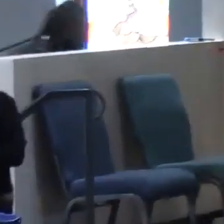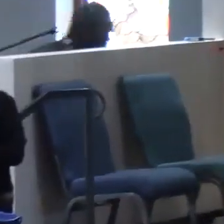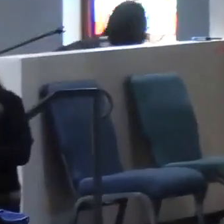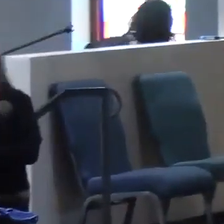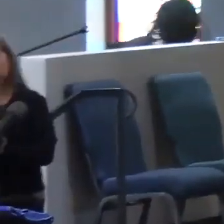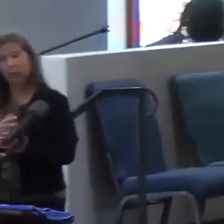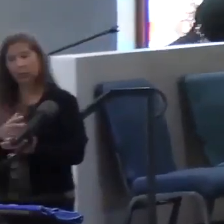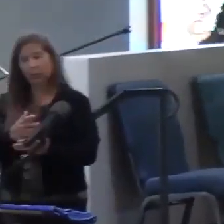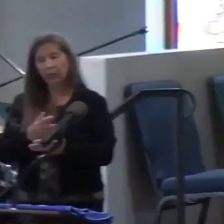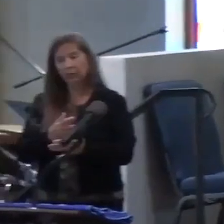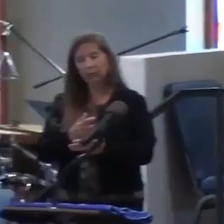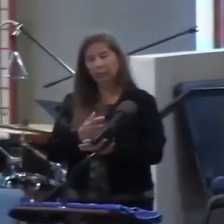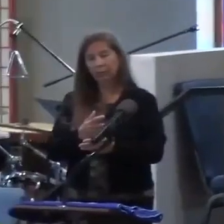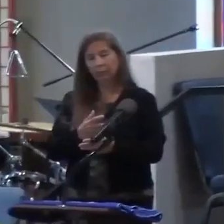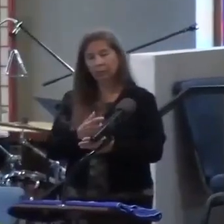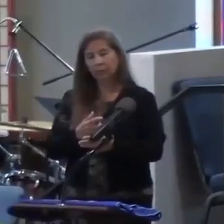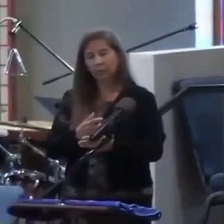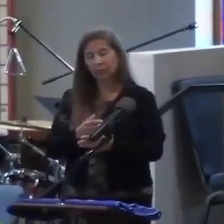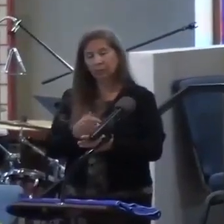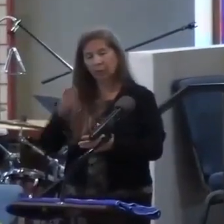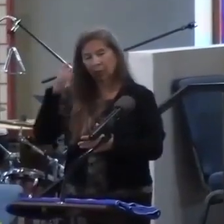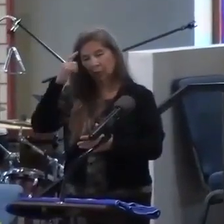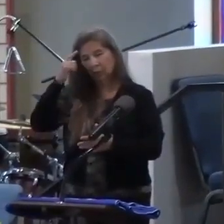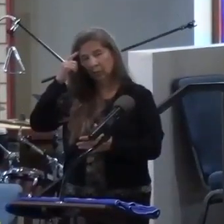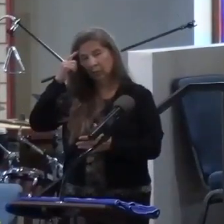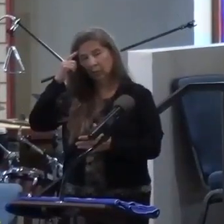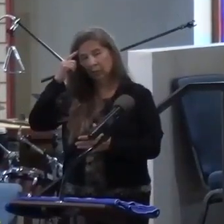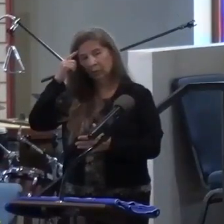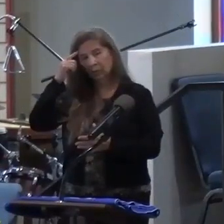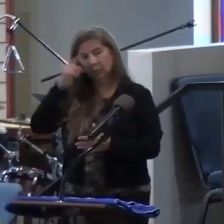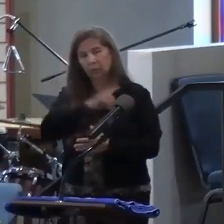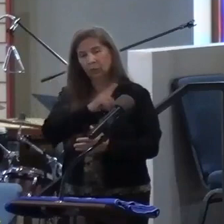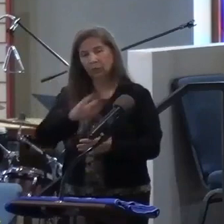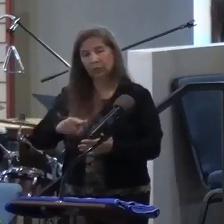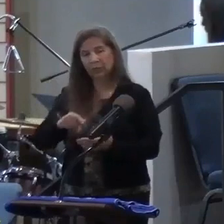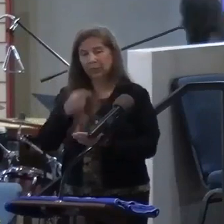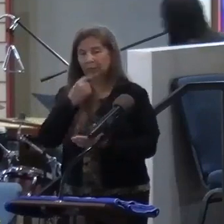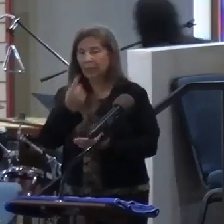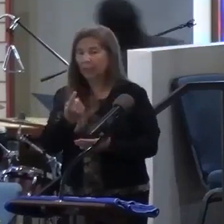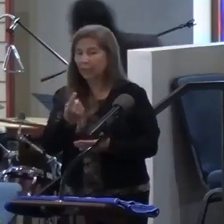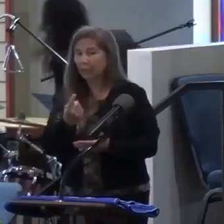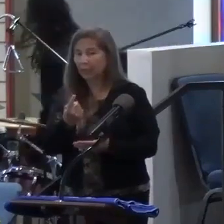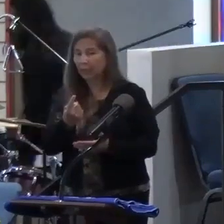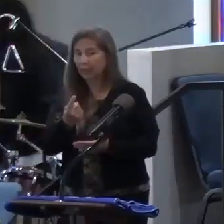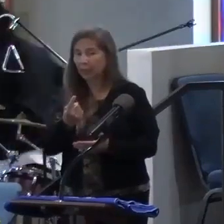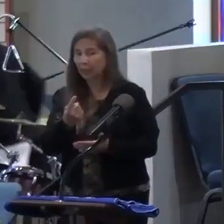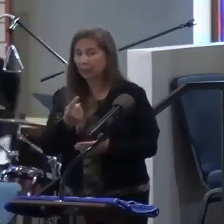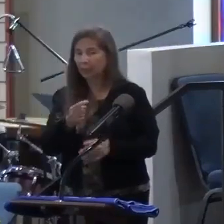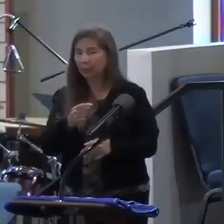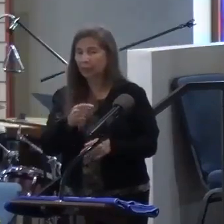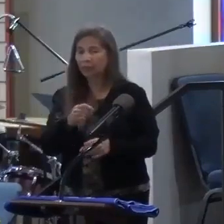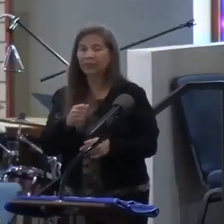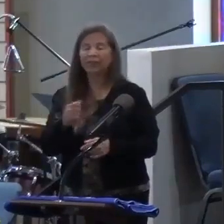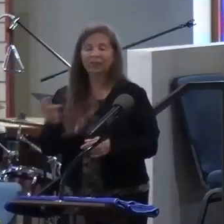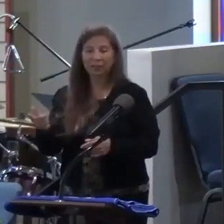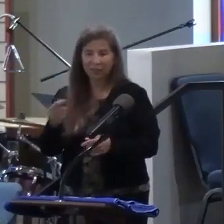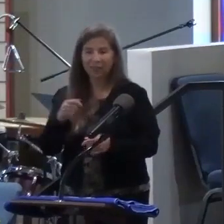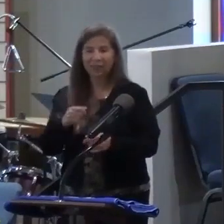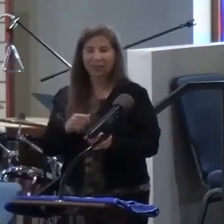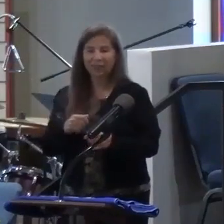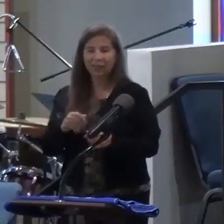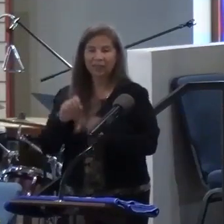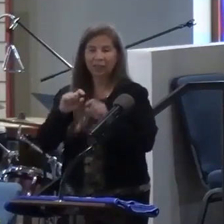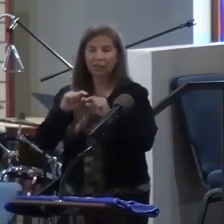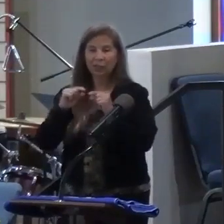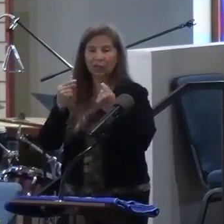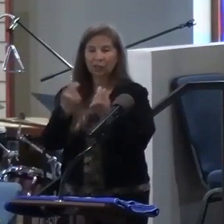I really felt like the Lord was saying that this word is specifically for this congregation, not that I don't think it wasn't beneficial to the